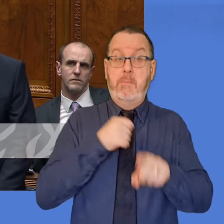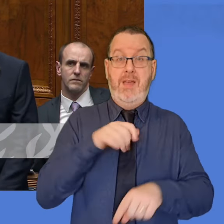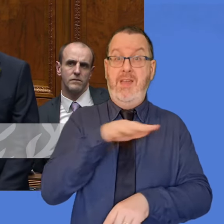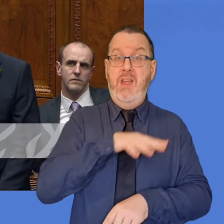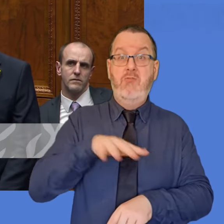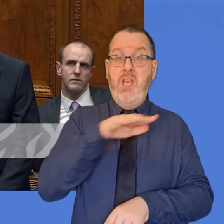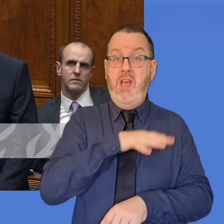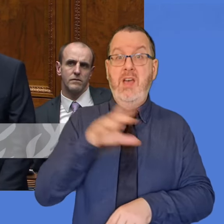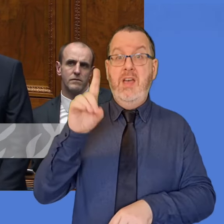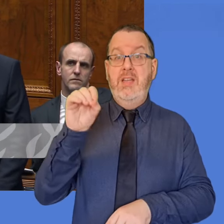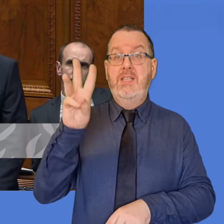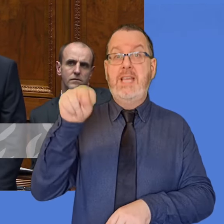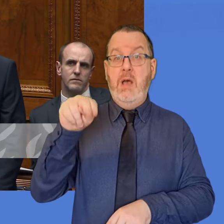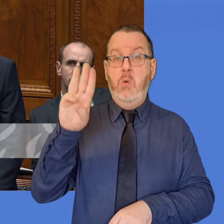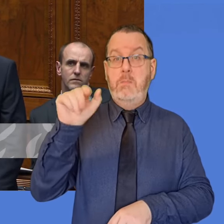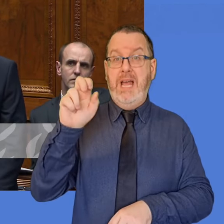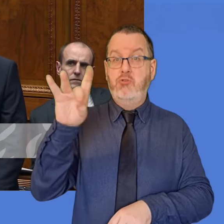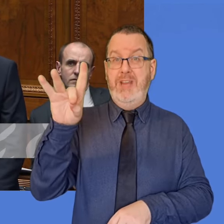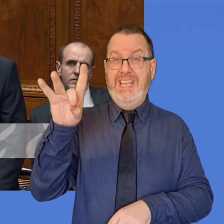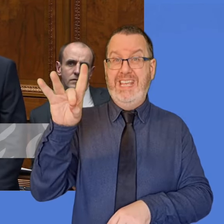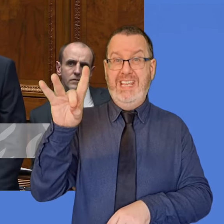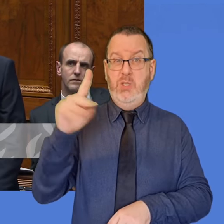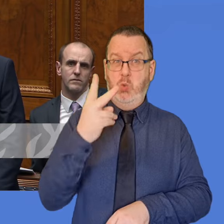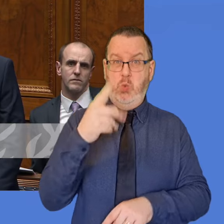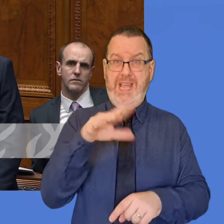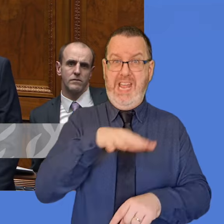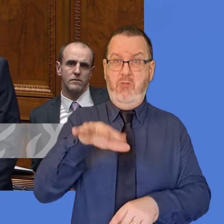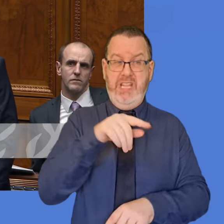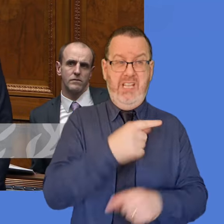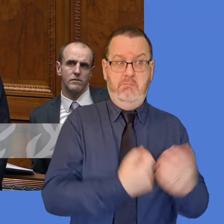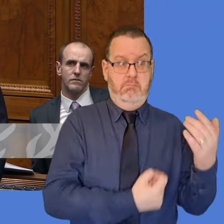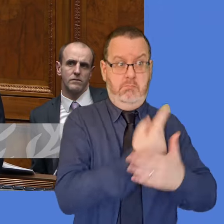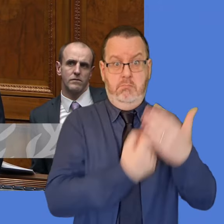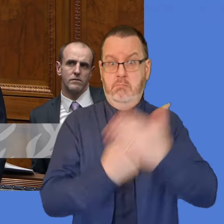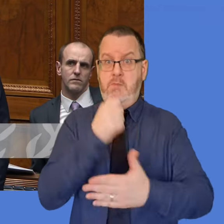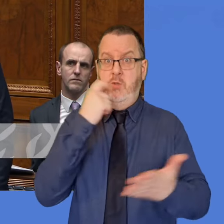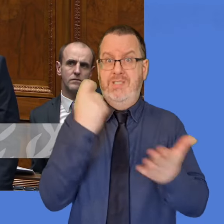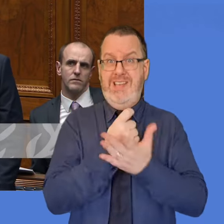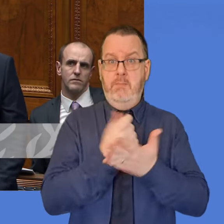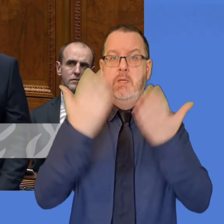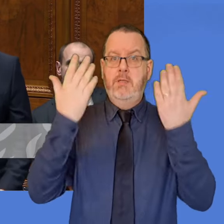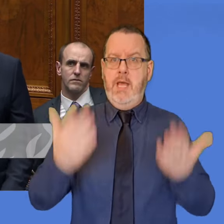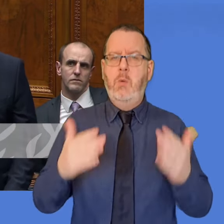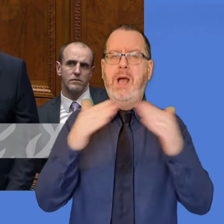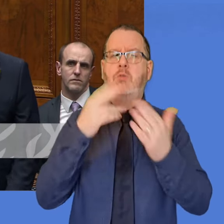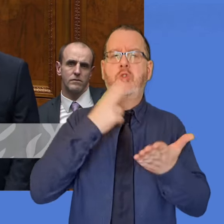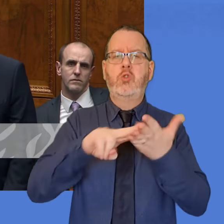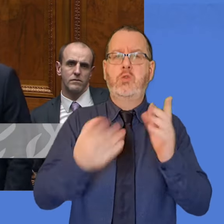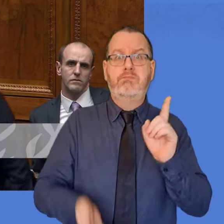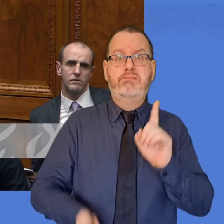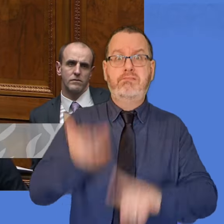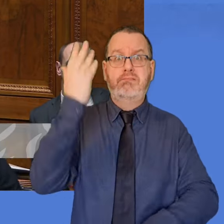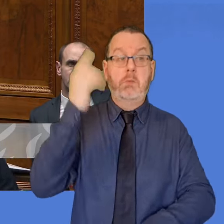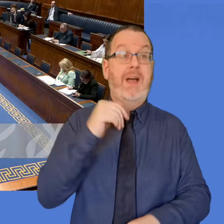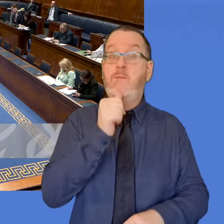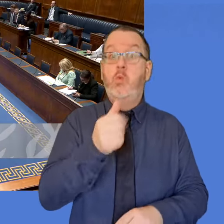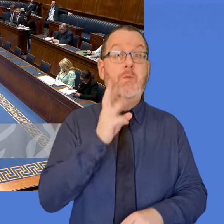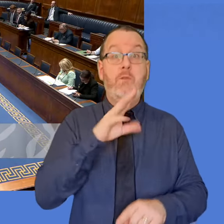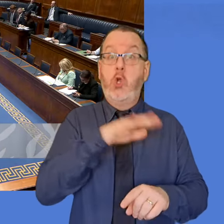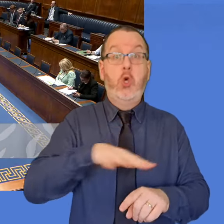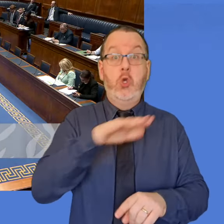Cathedral Park and Downpatrick, who have now been hit with very high insurance premiums, even though their houses were not flooded? Mr. Minister.